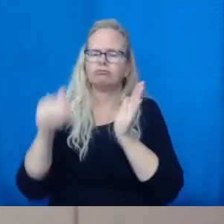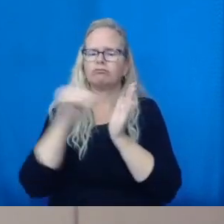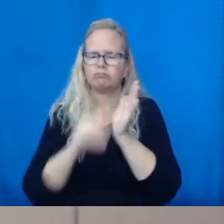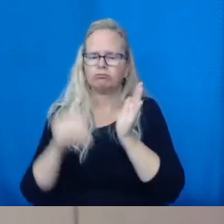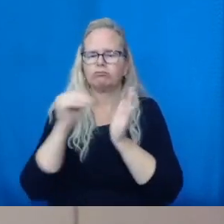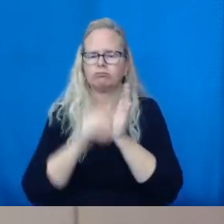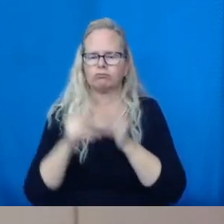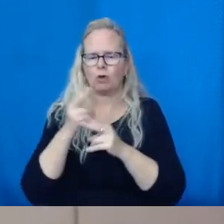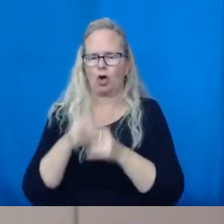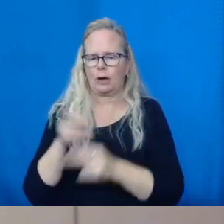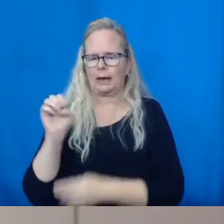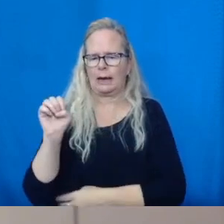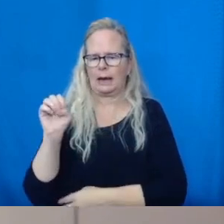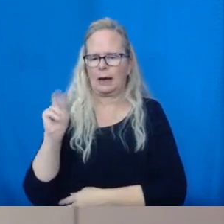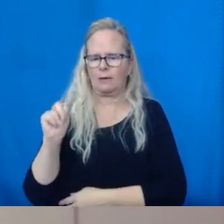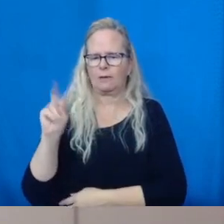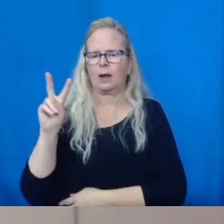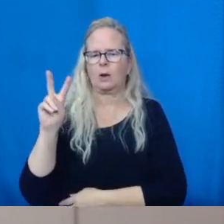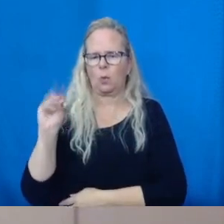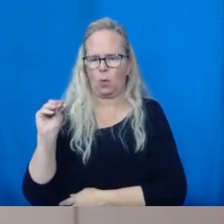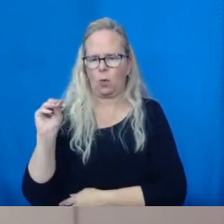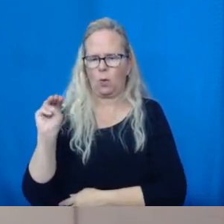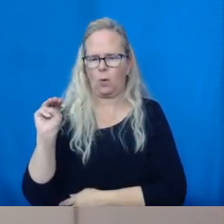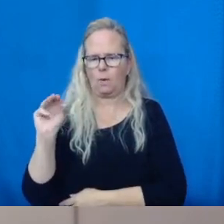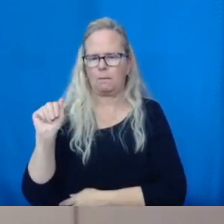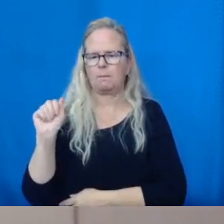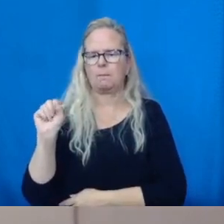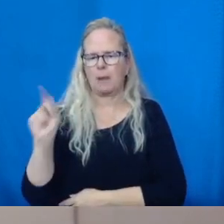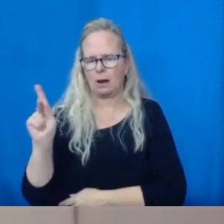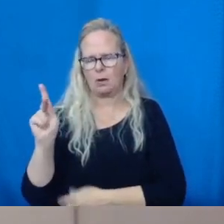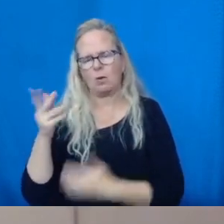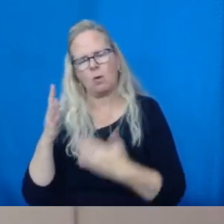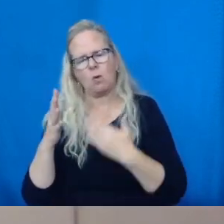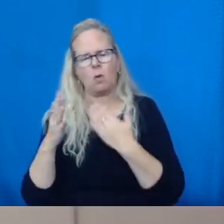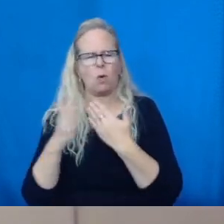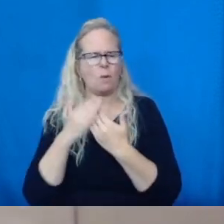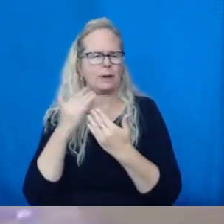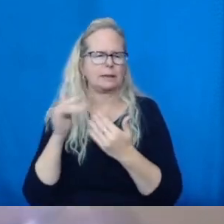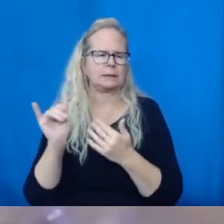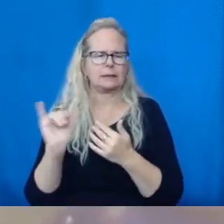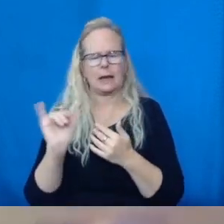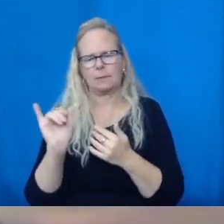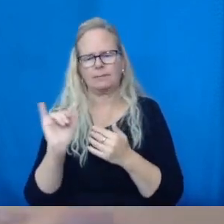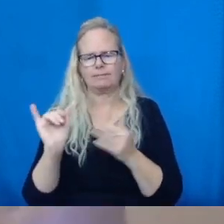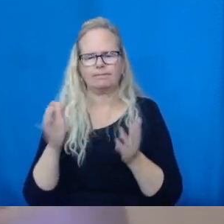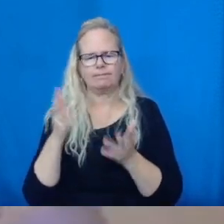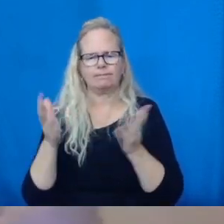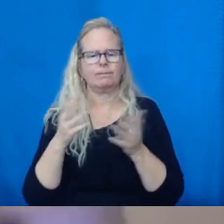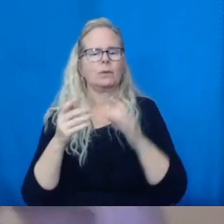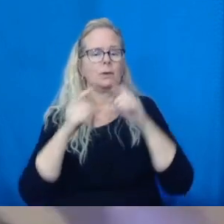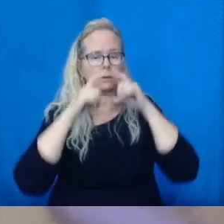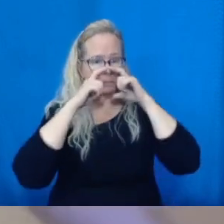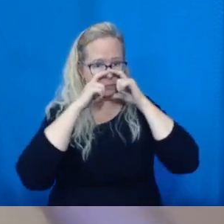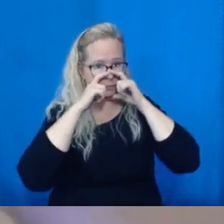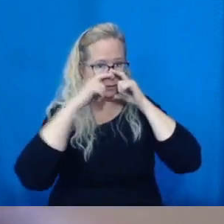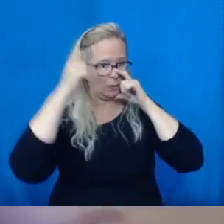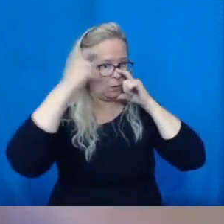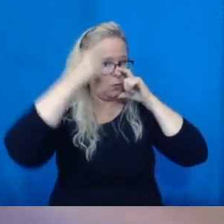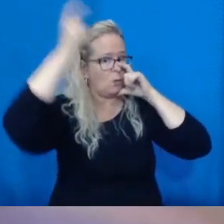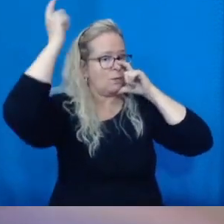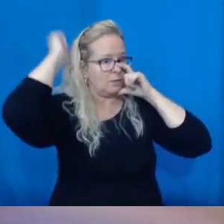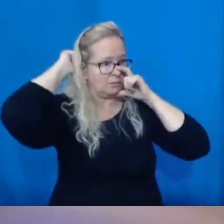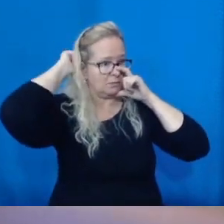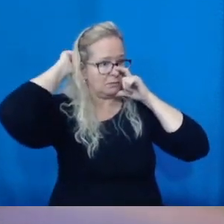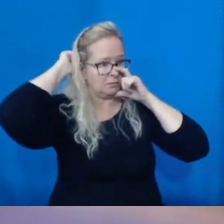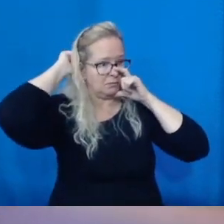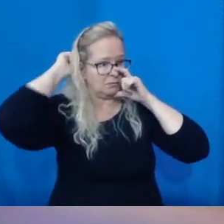this one, it comes with a head strap as well, but this one has ear loops, which you can actually just hook them over your head because that's obviously a